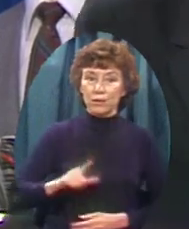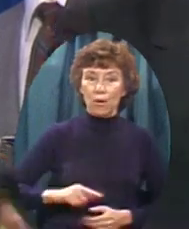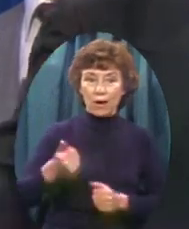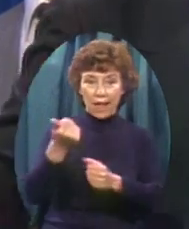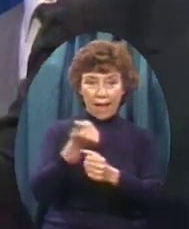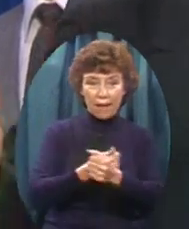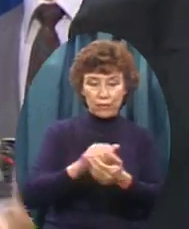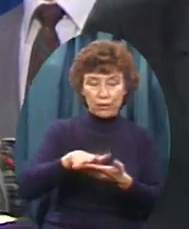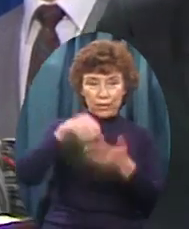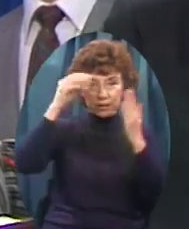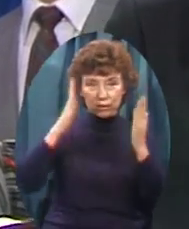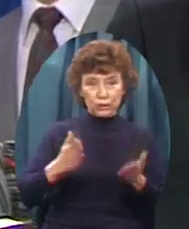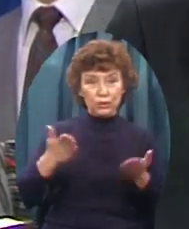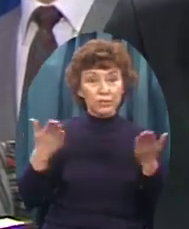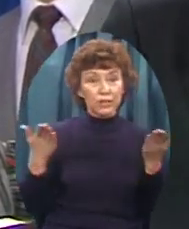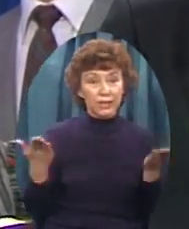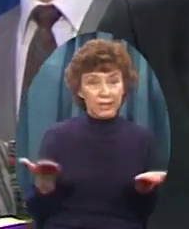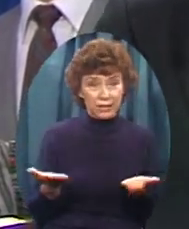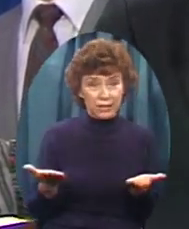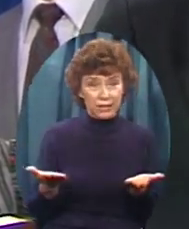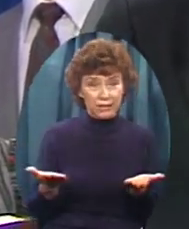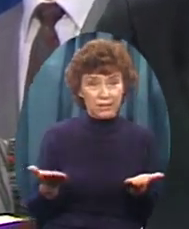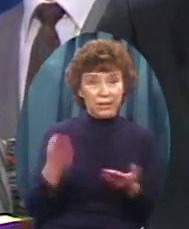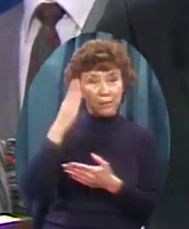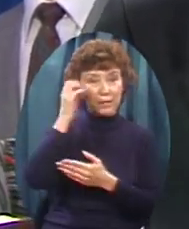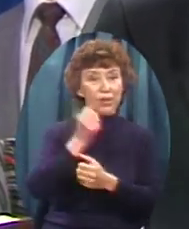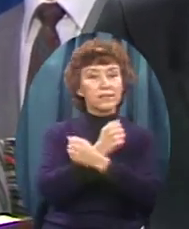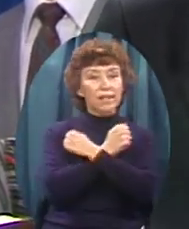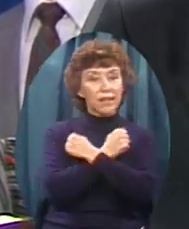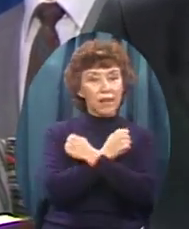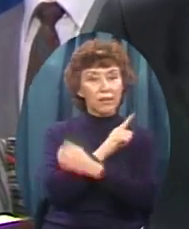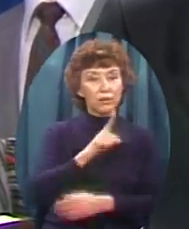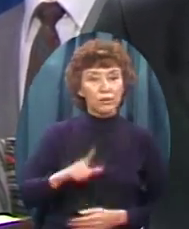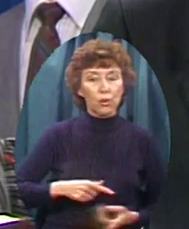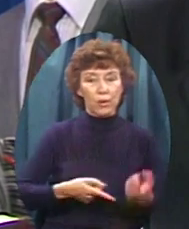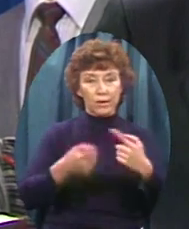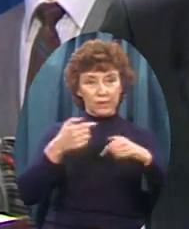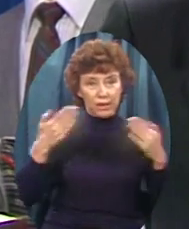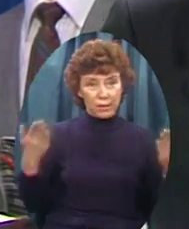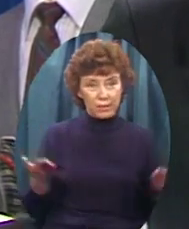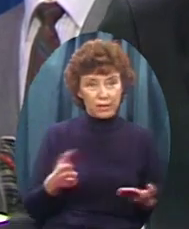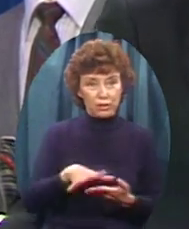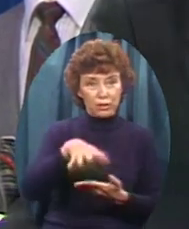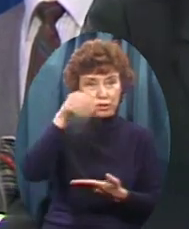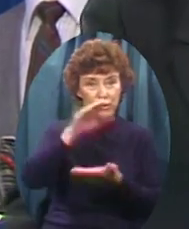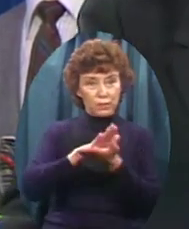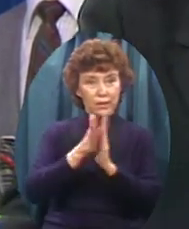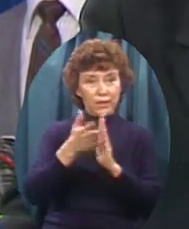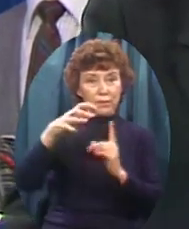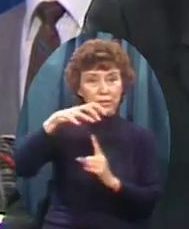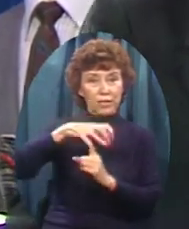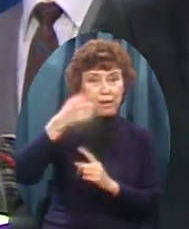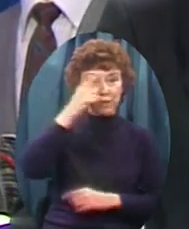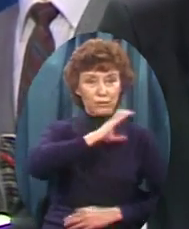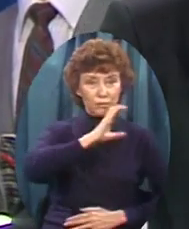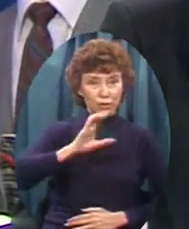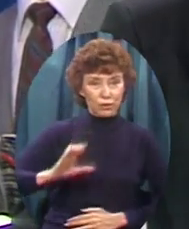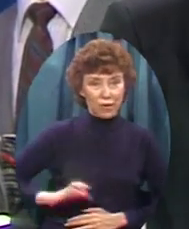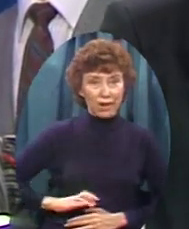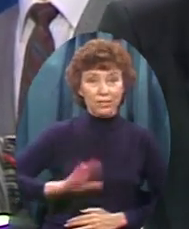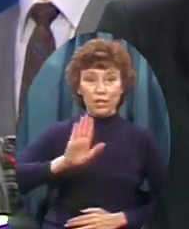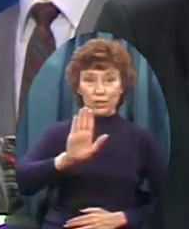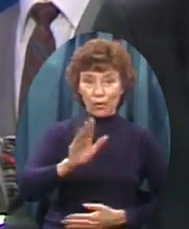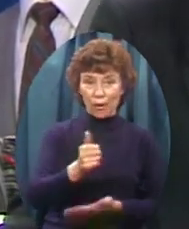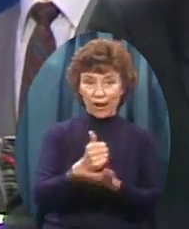here because As the kids you've heard from today They love the Lord And they've come here To be trained To be champions for Christ And your help